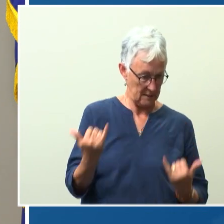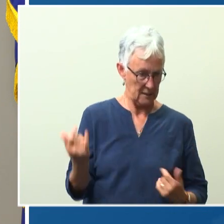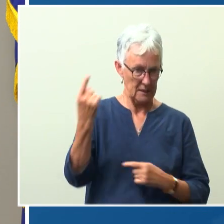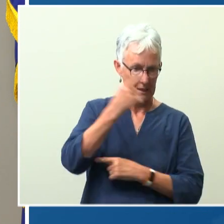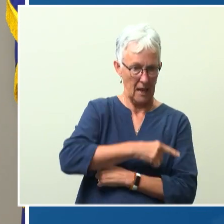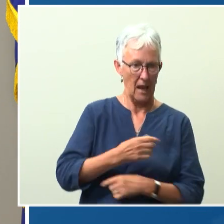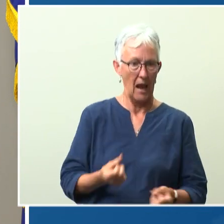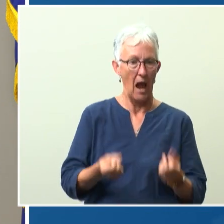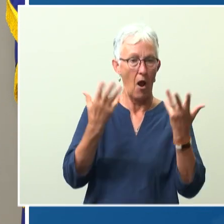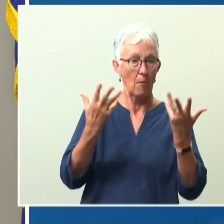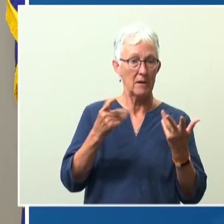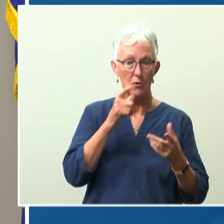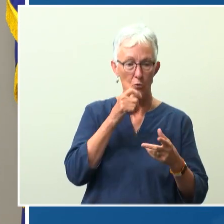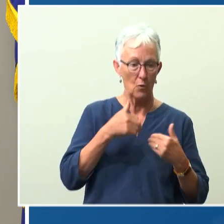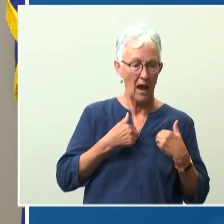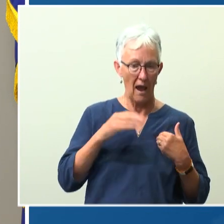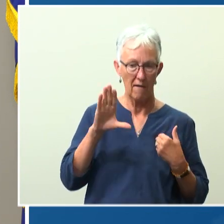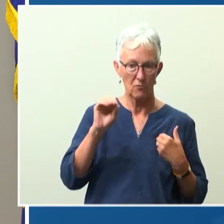was overcome with dread.